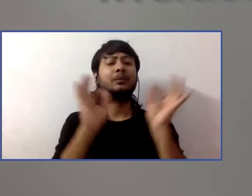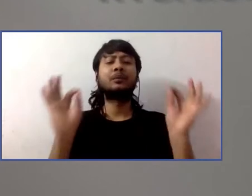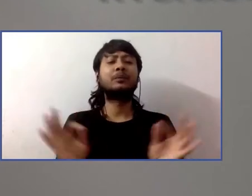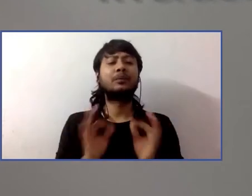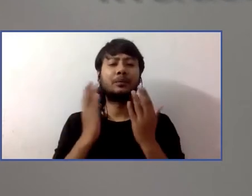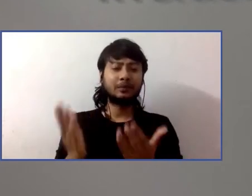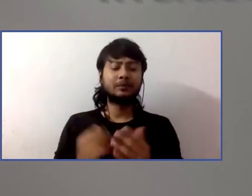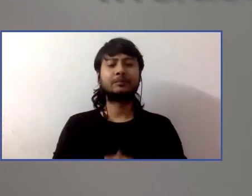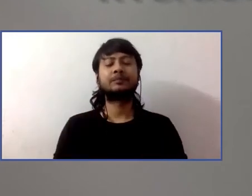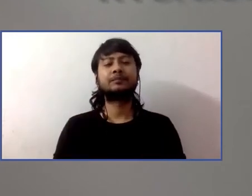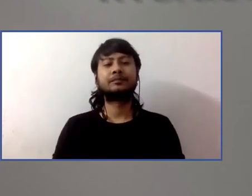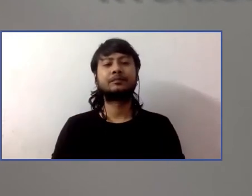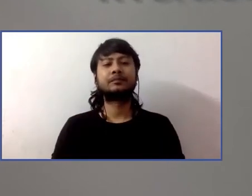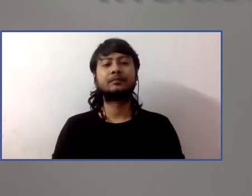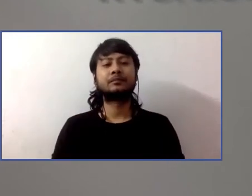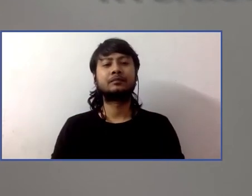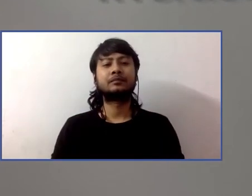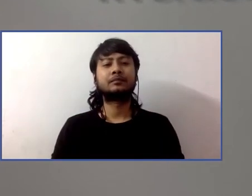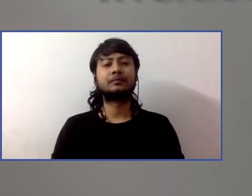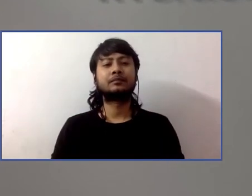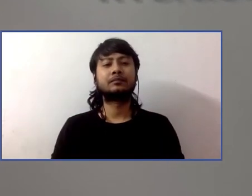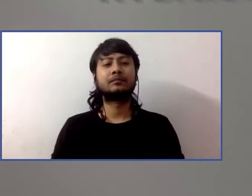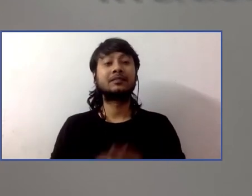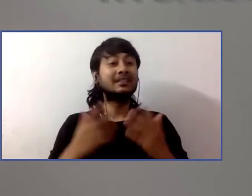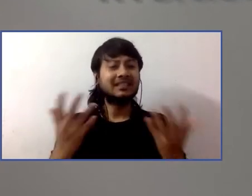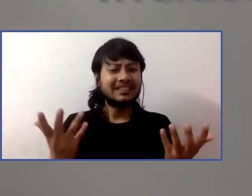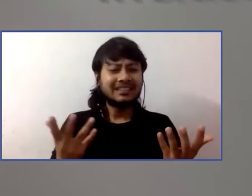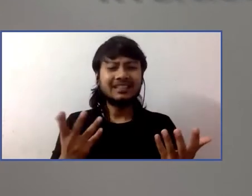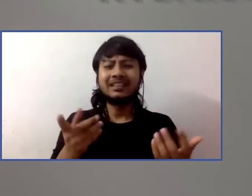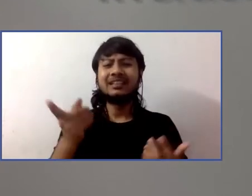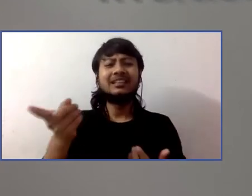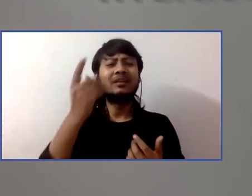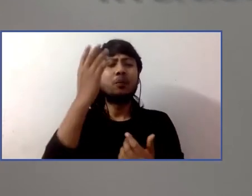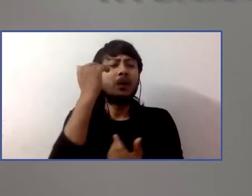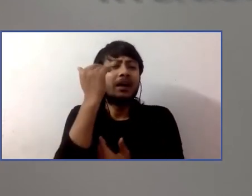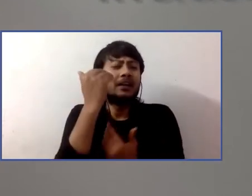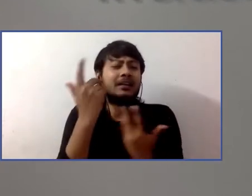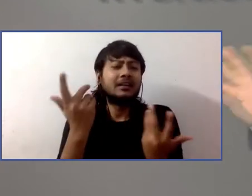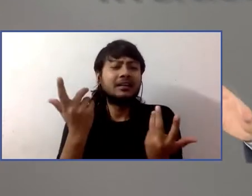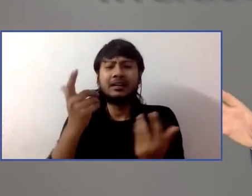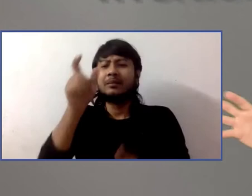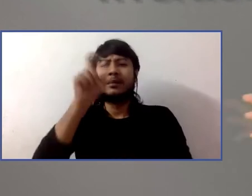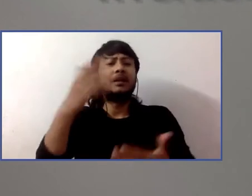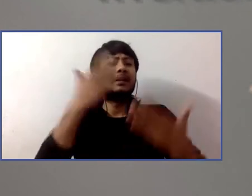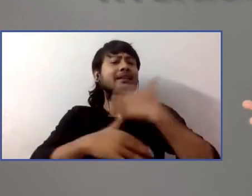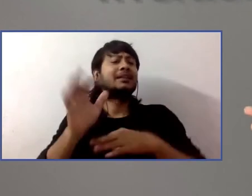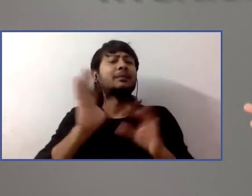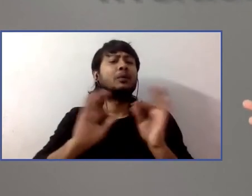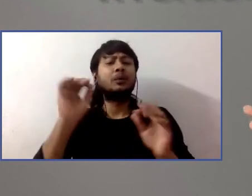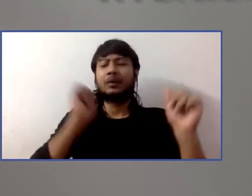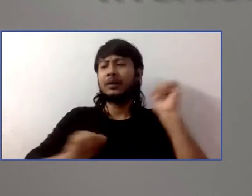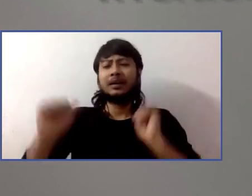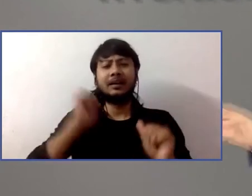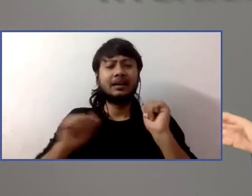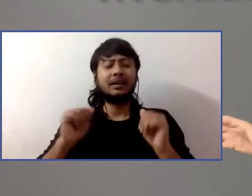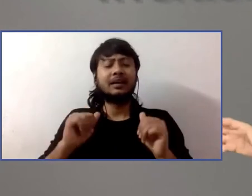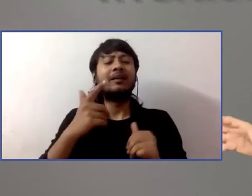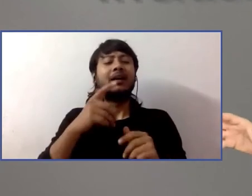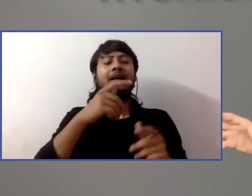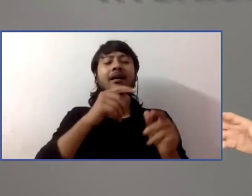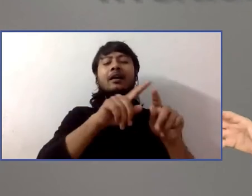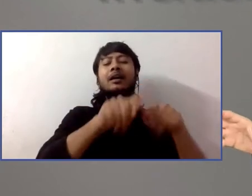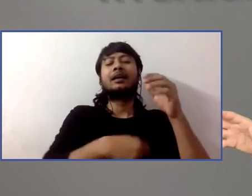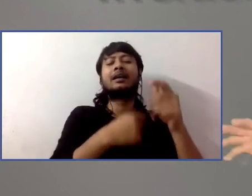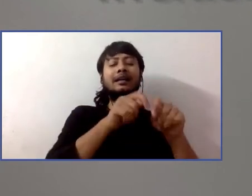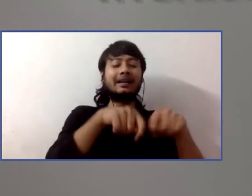And I think one of the reasons that's the case is because I think there's a lot of people who assume, Oh, it's just not going to be worth the trouble to go and get an actor